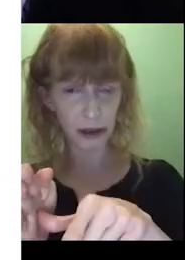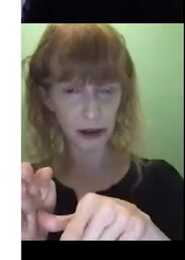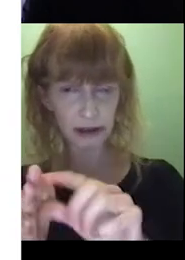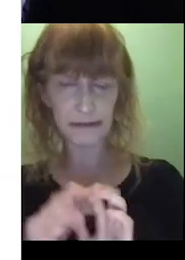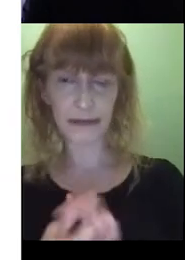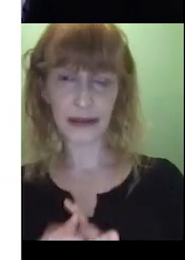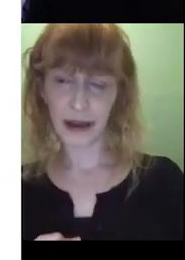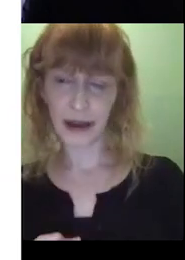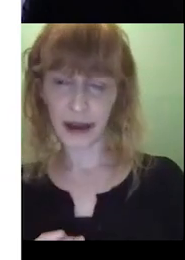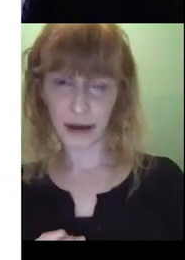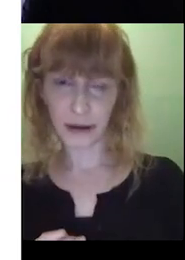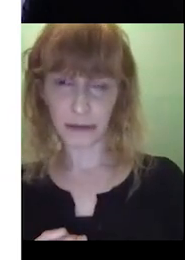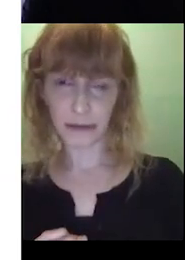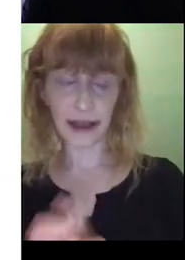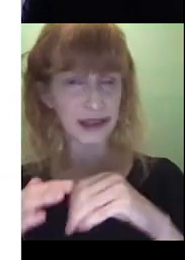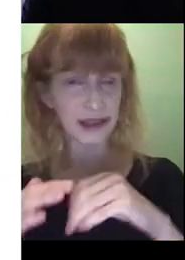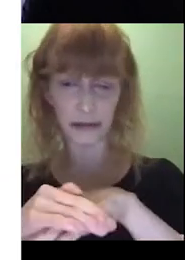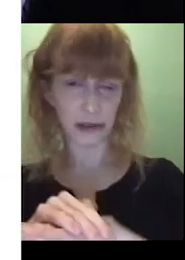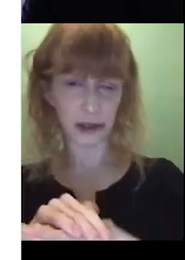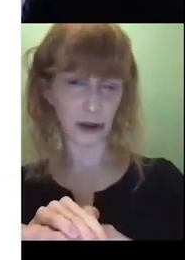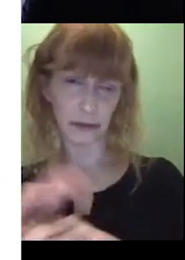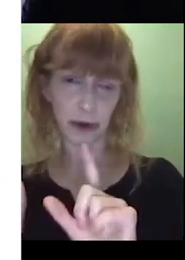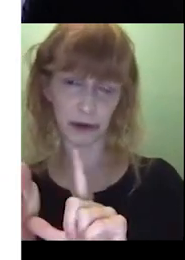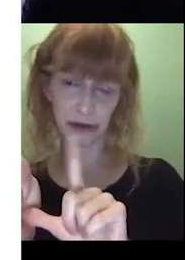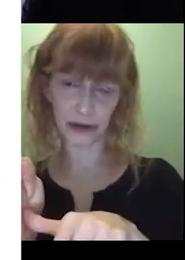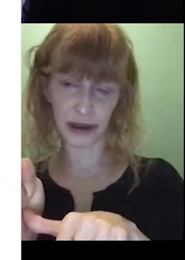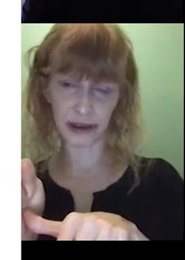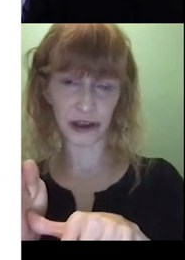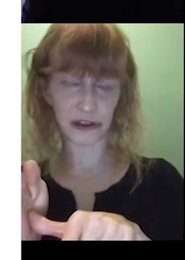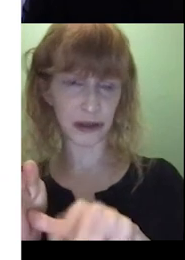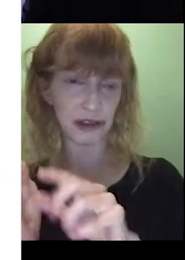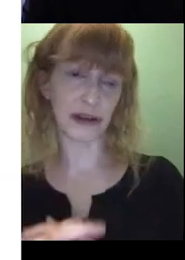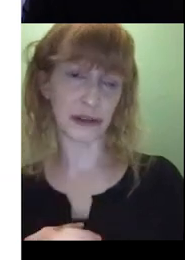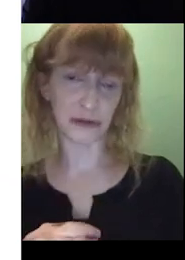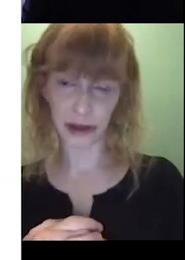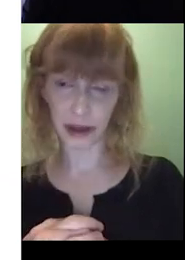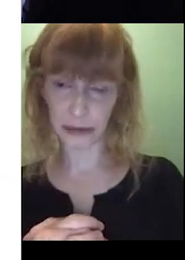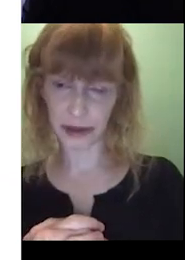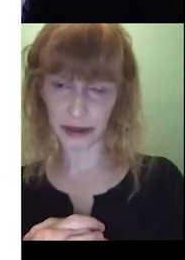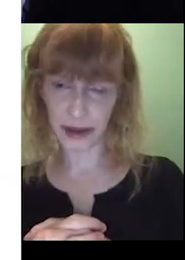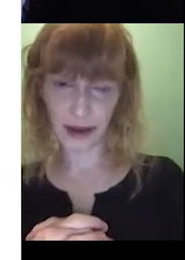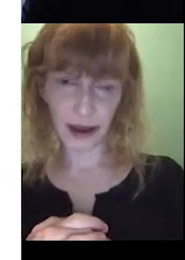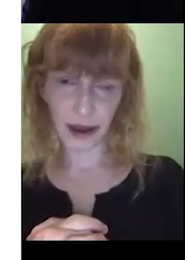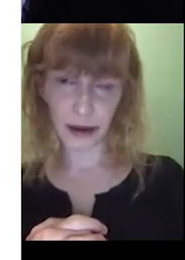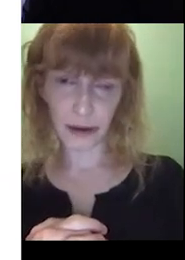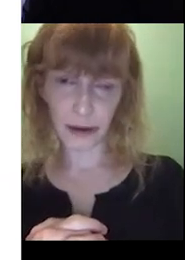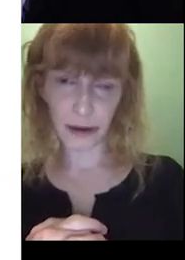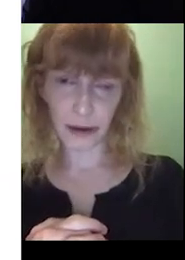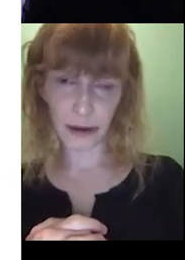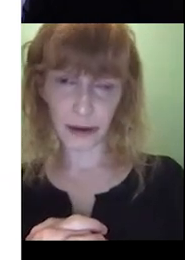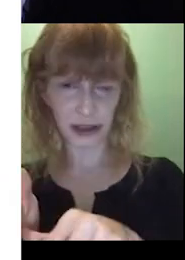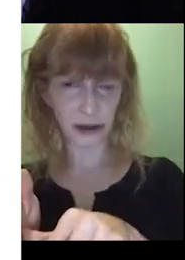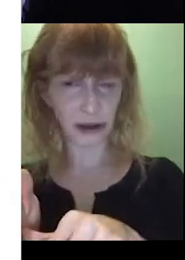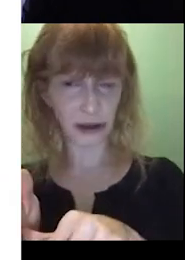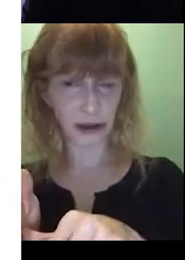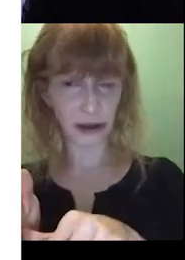the clock? Um, and again, you know, both, uh, signs from the interactive vocab there. Um, I